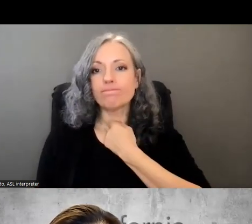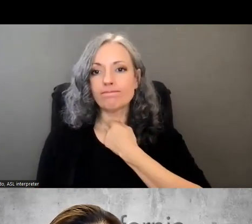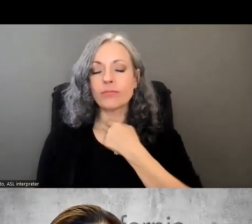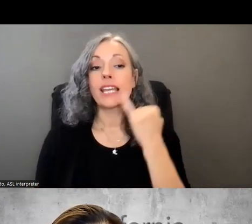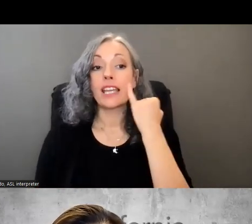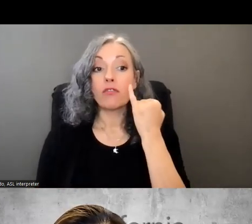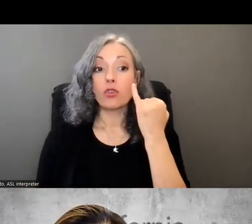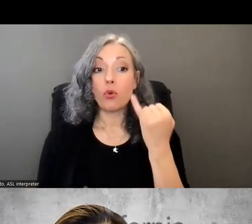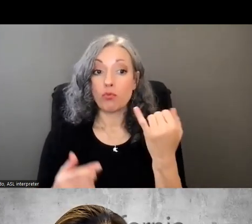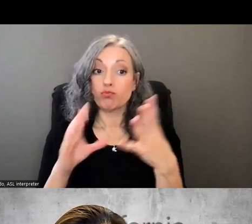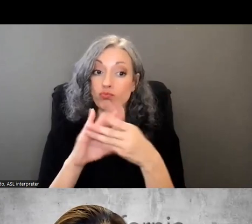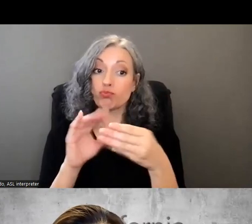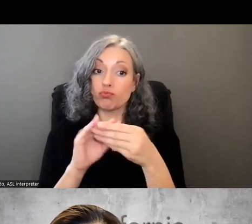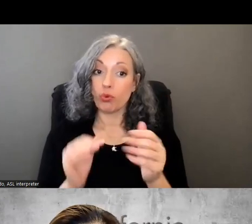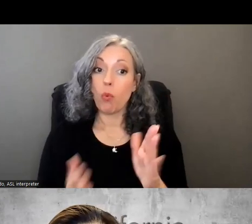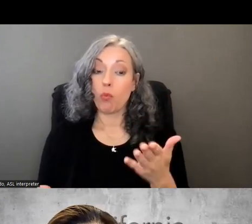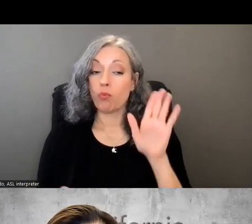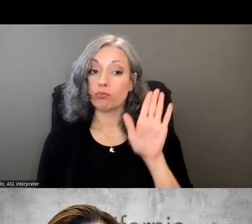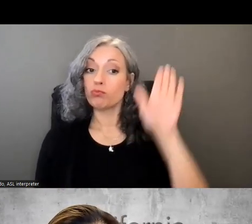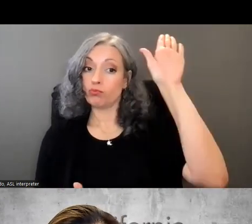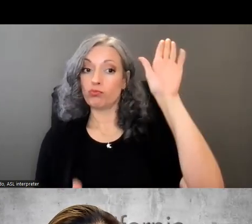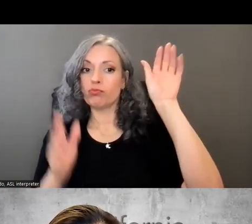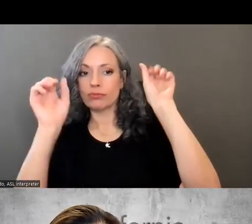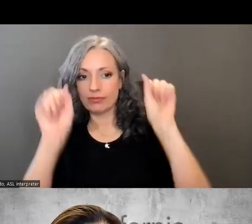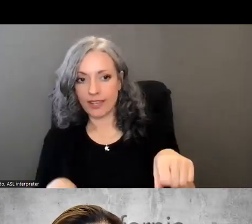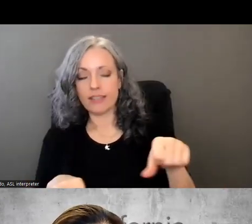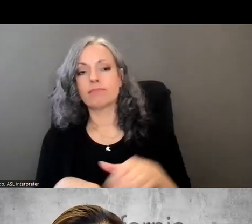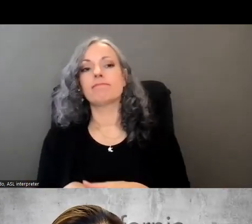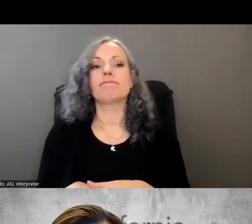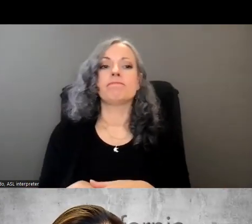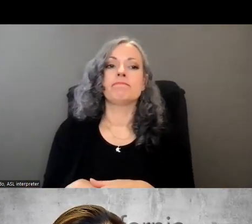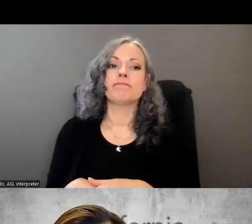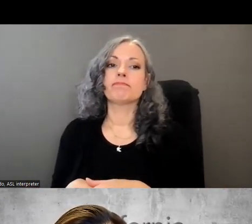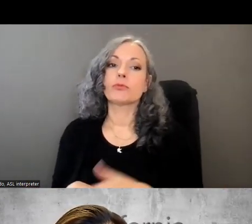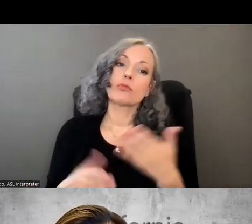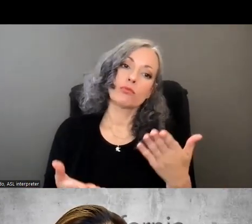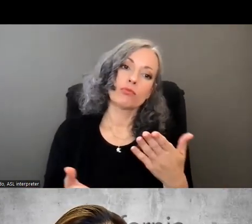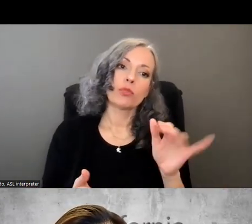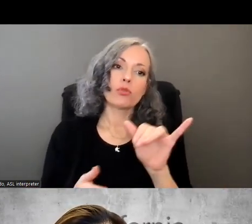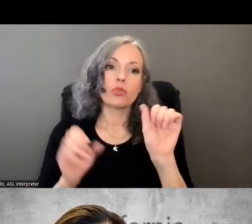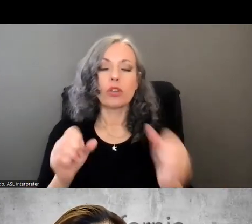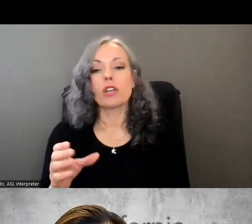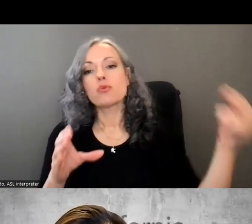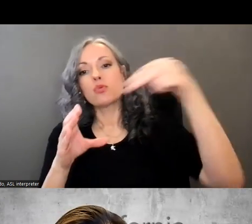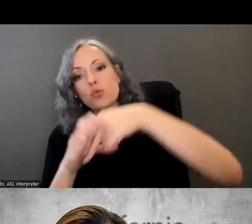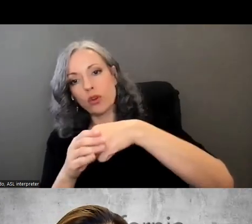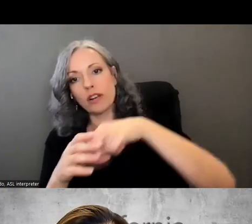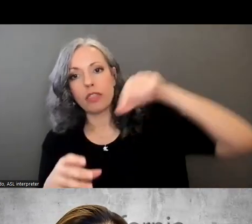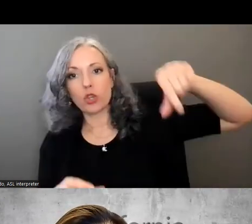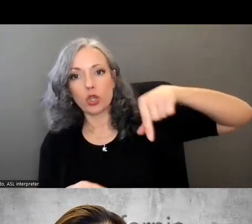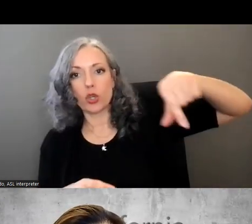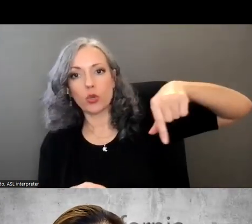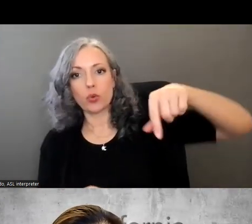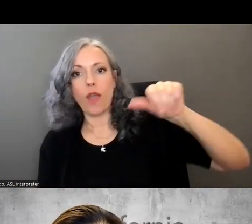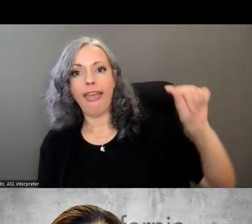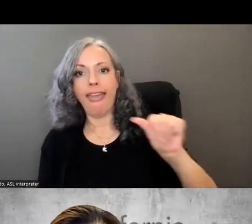icon during our q a portion to request your line to be unmuted or you can also join us in the q a you